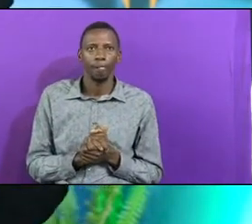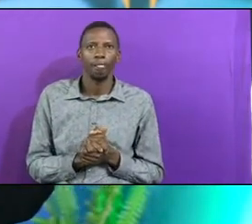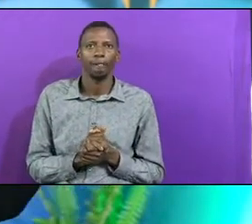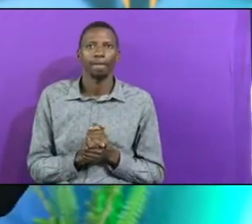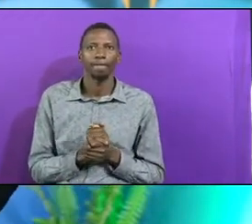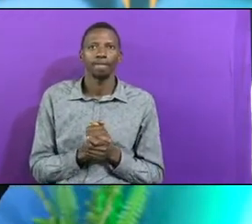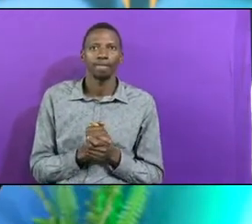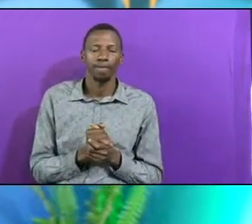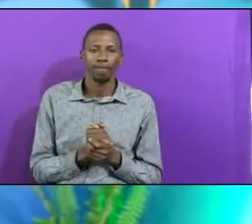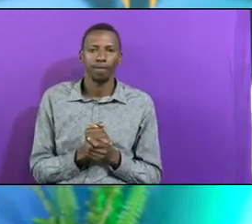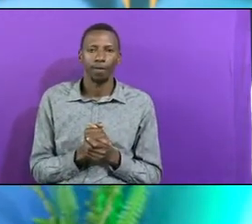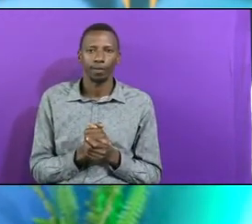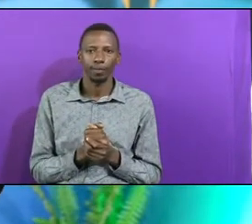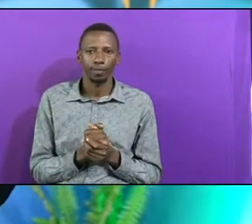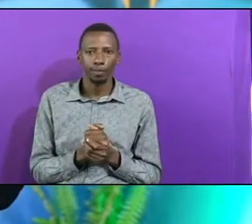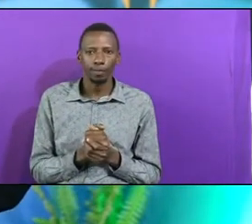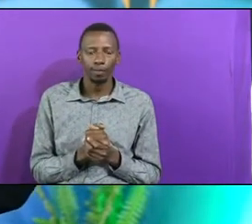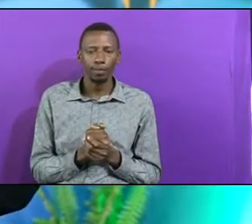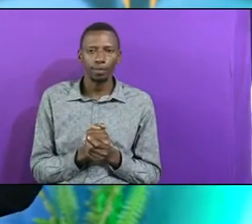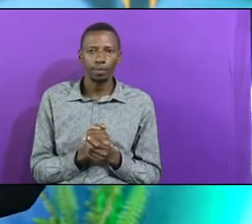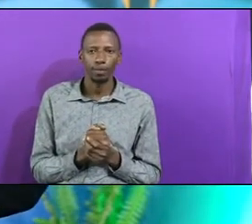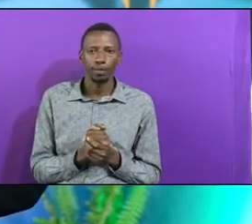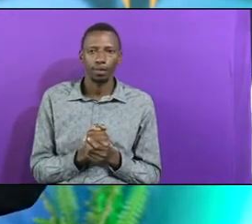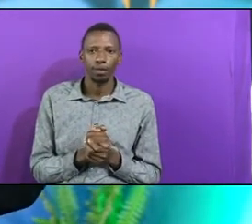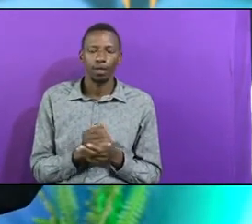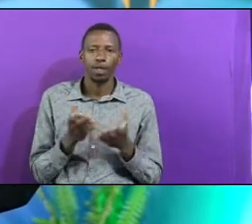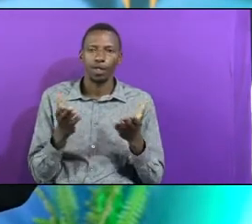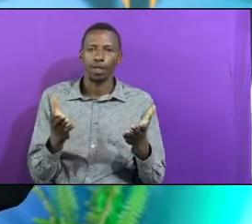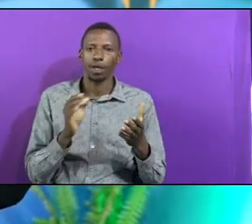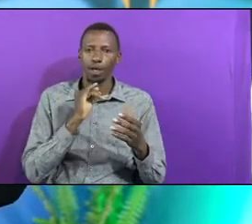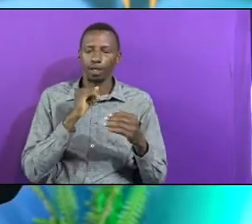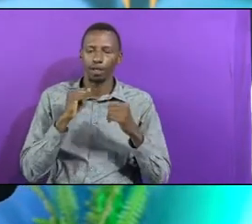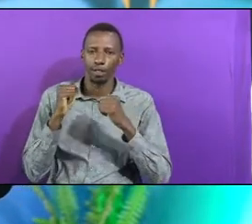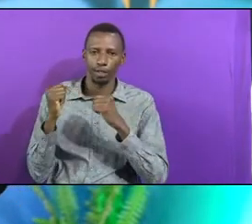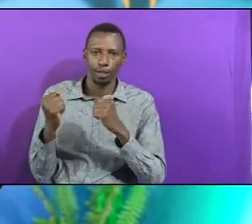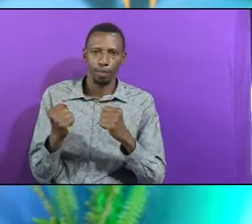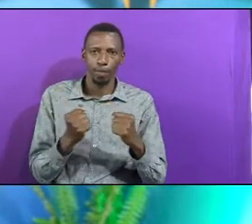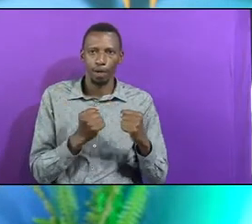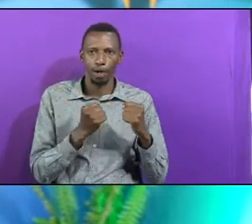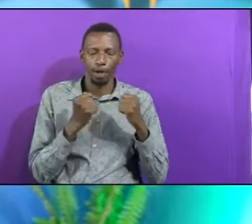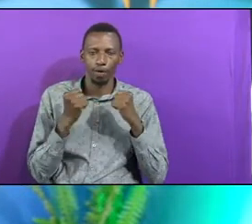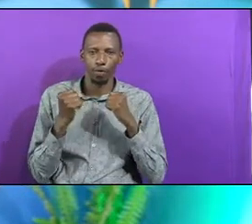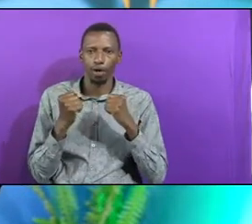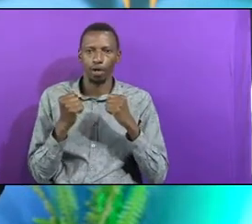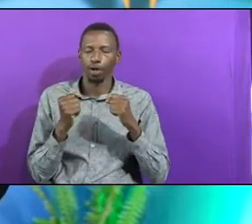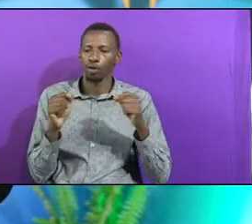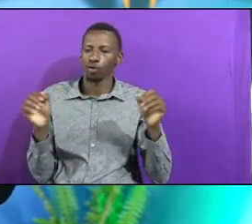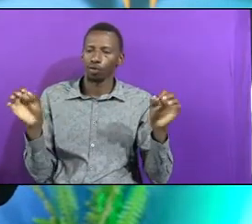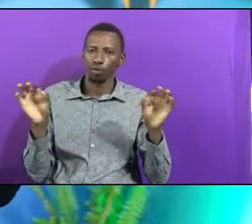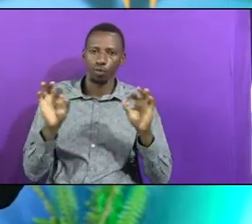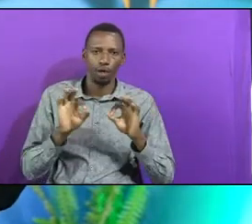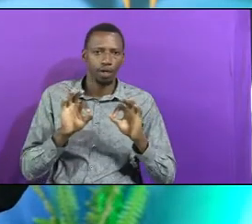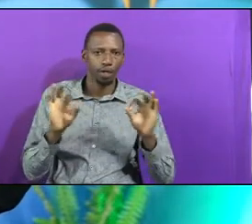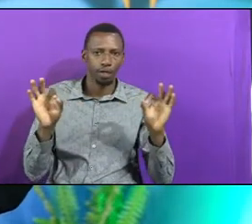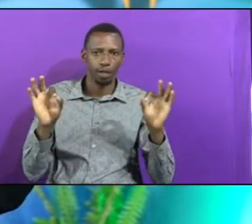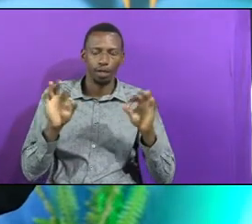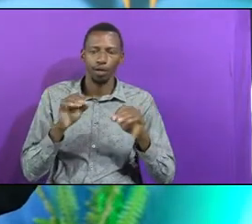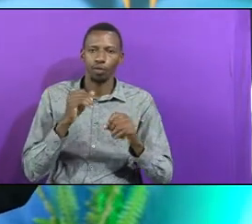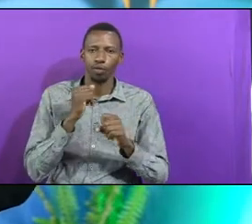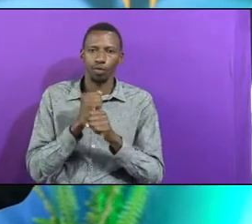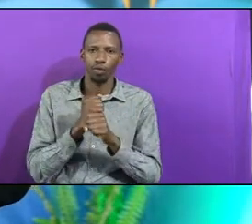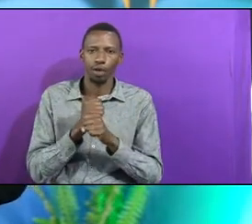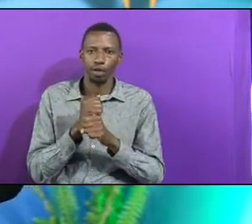There is power, power, and a working